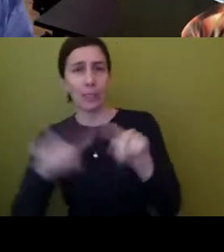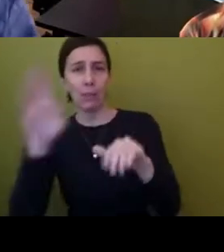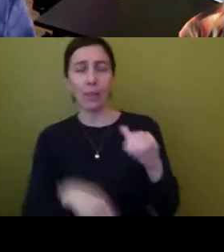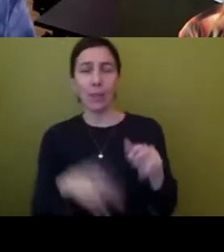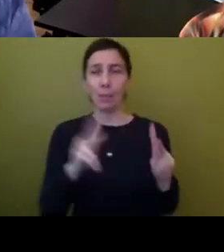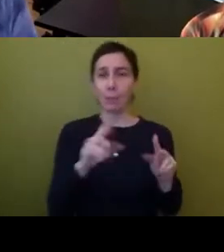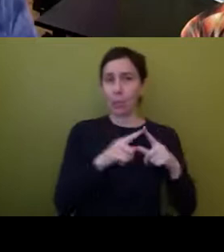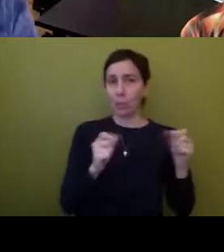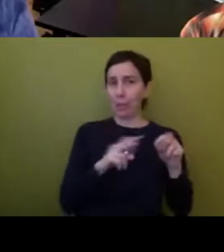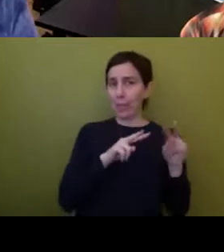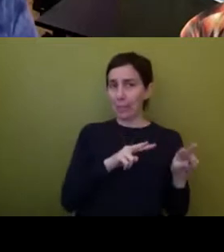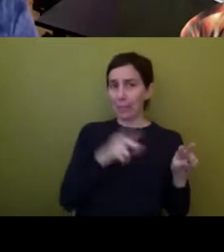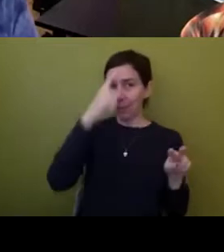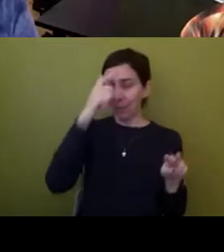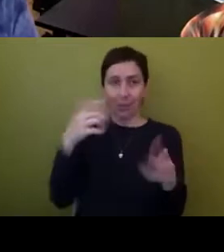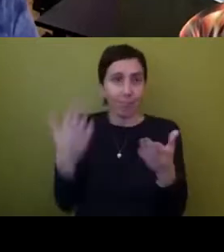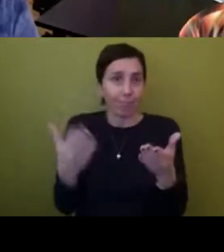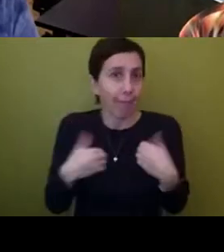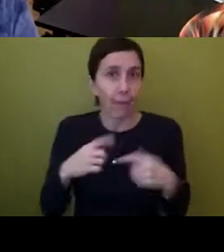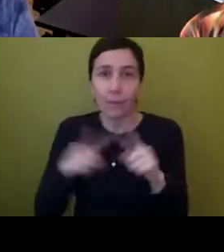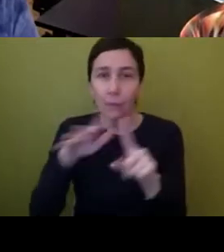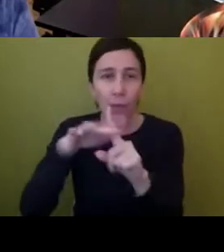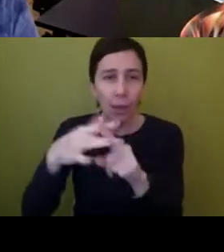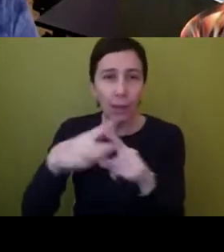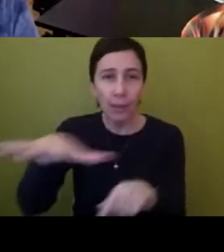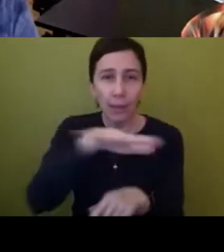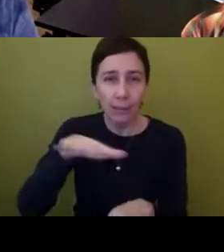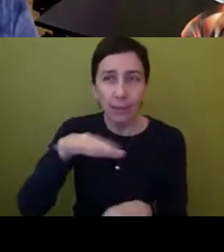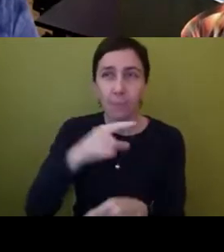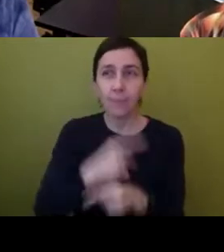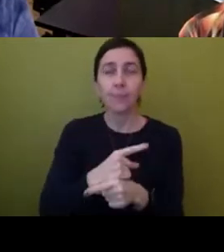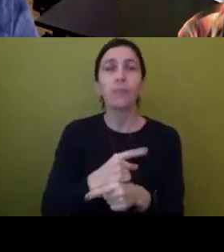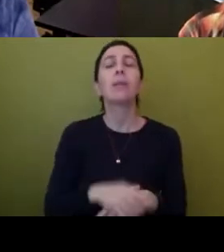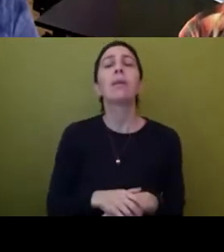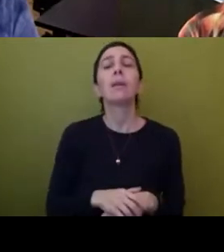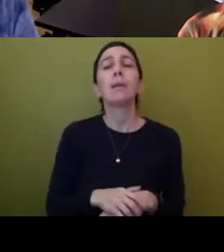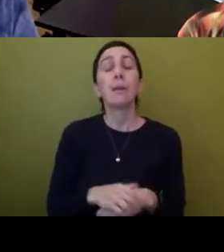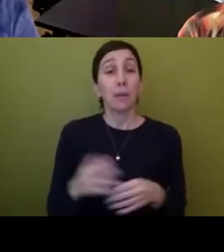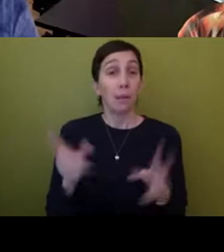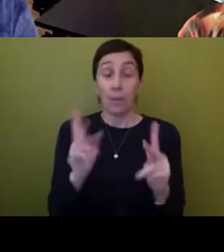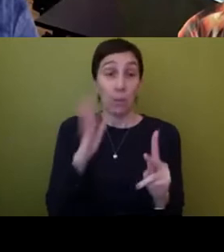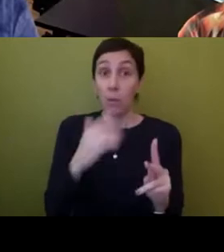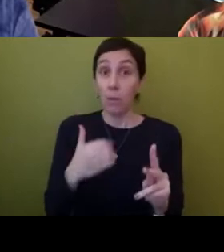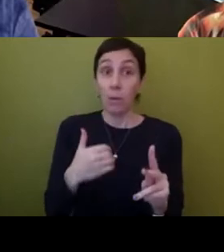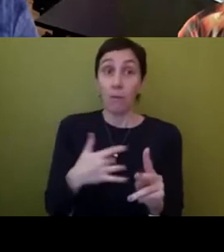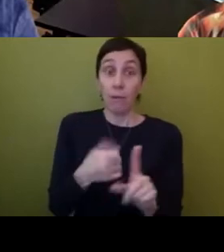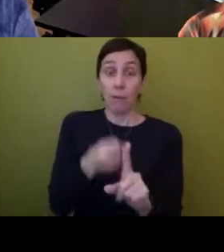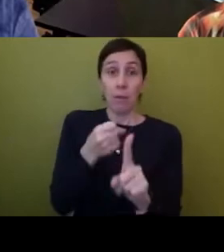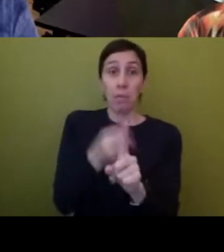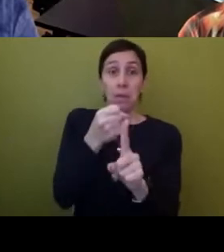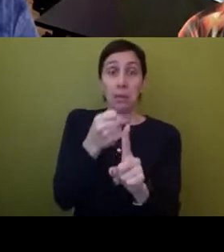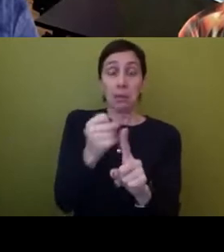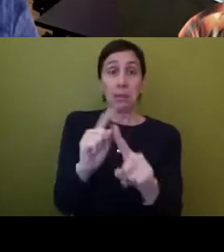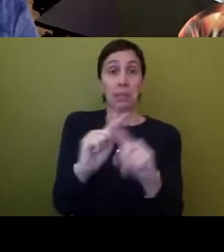the context that we live in. And, uh, and it's going to have an impact, uh, on people